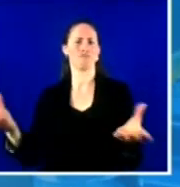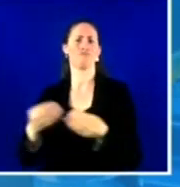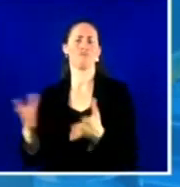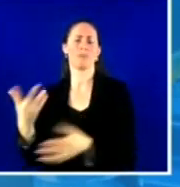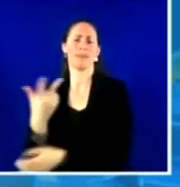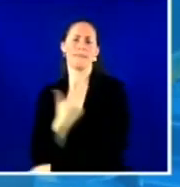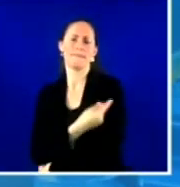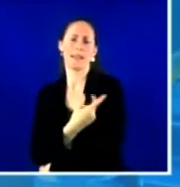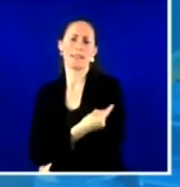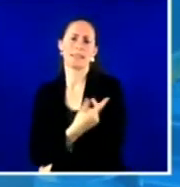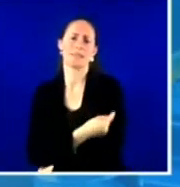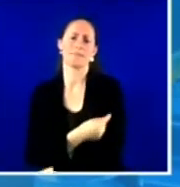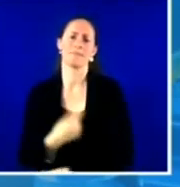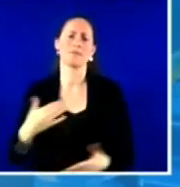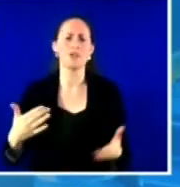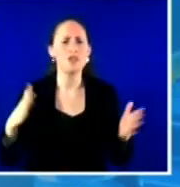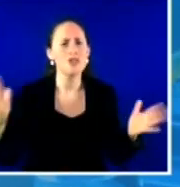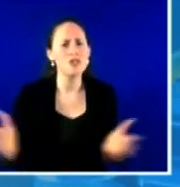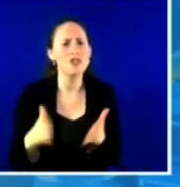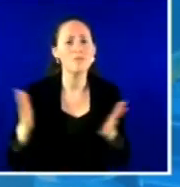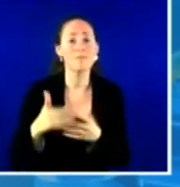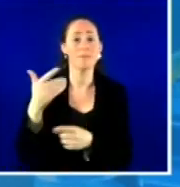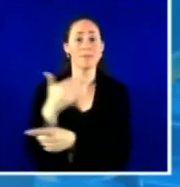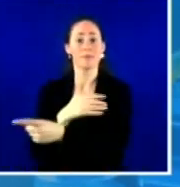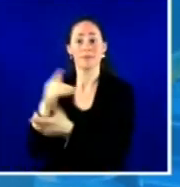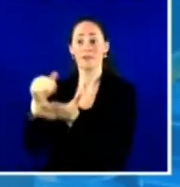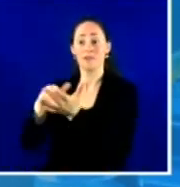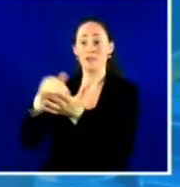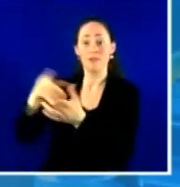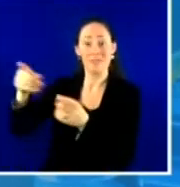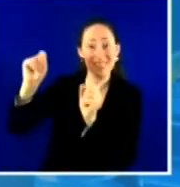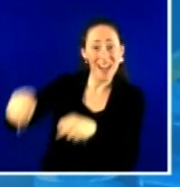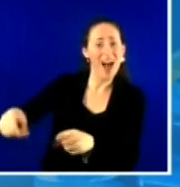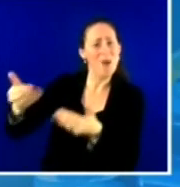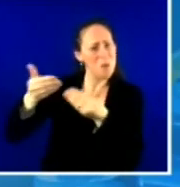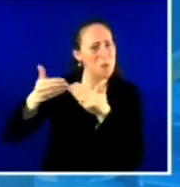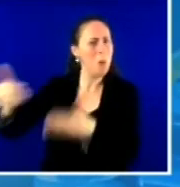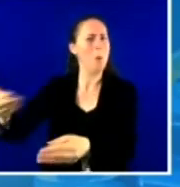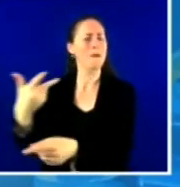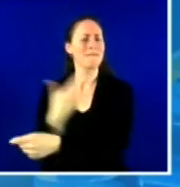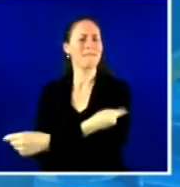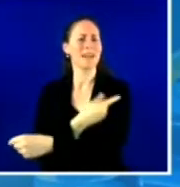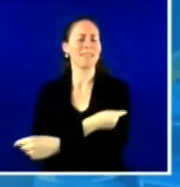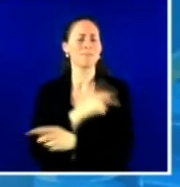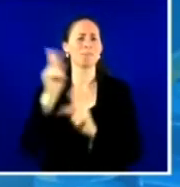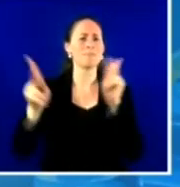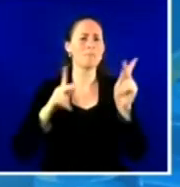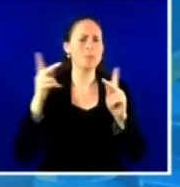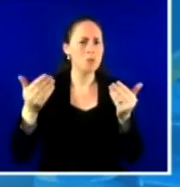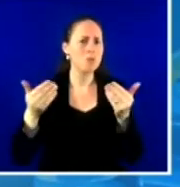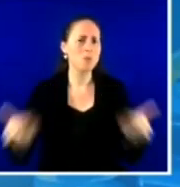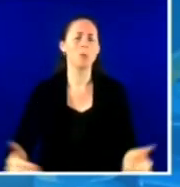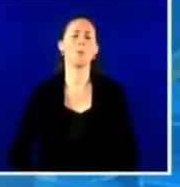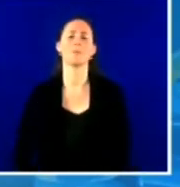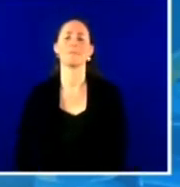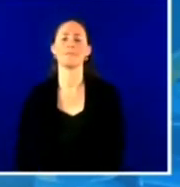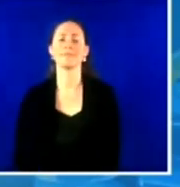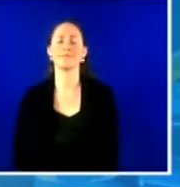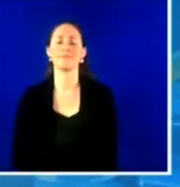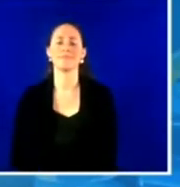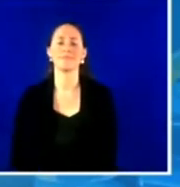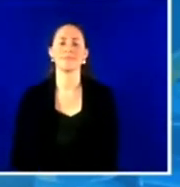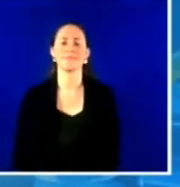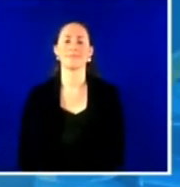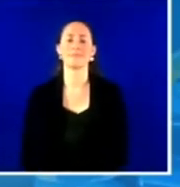to get the vaccine. And within 36 hours of sending the request, 105 AMGMA, AMGA medical